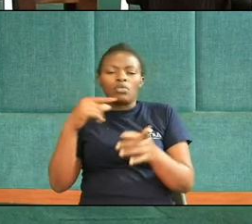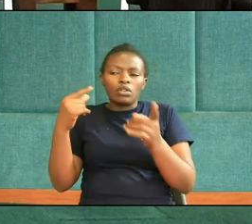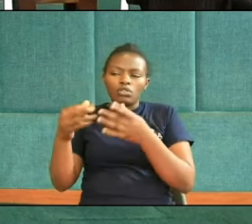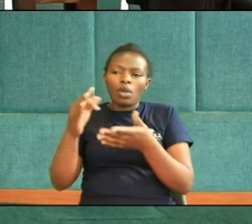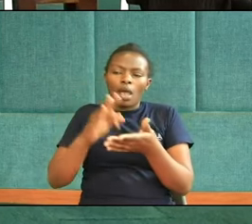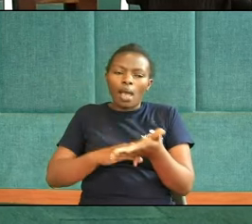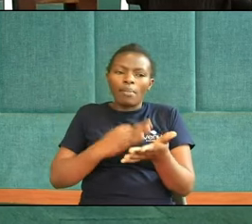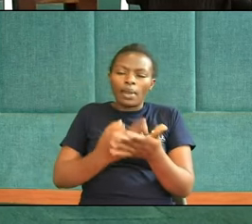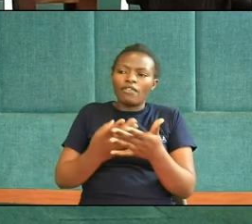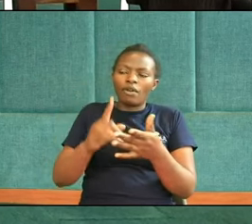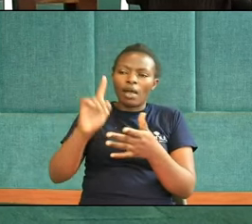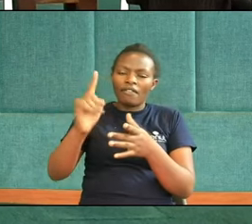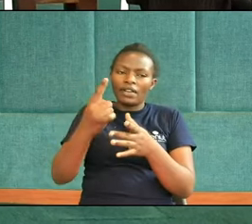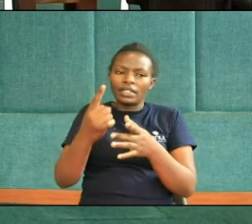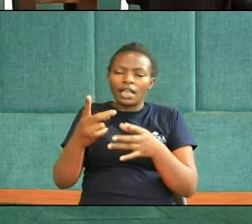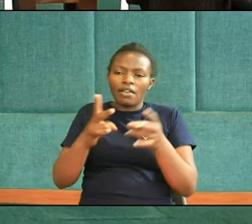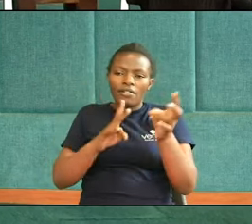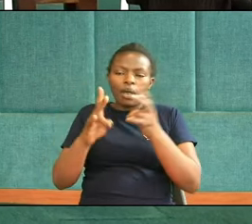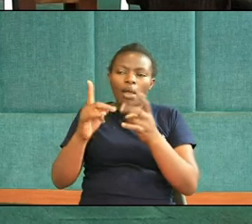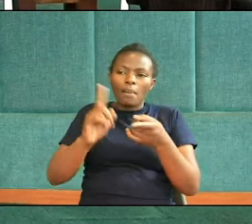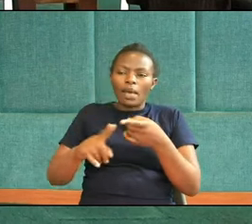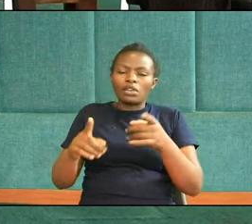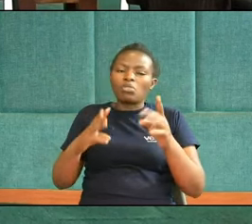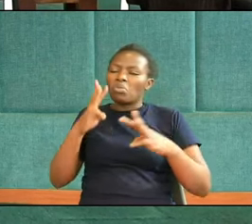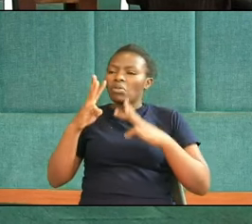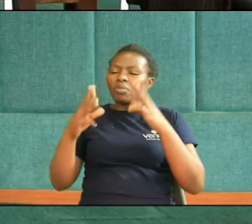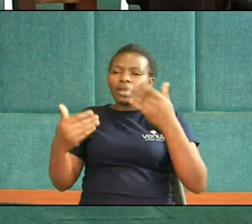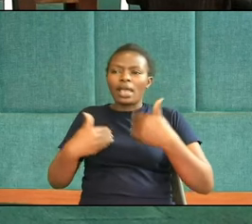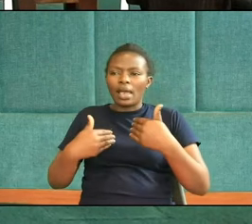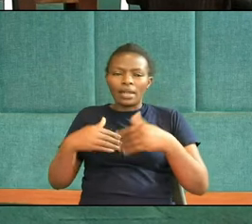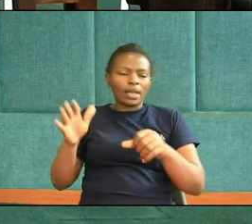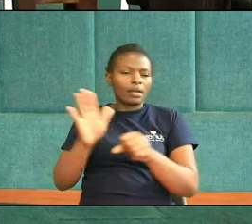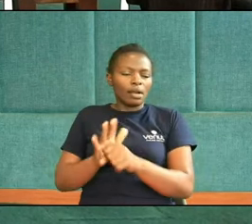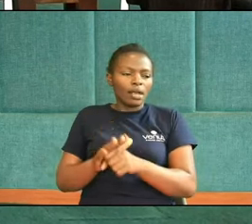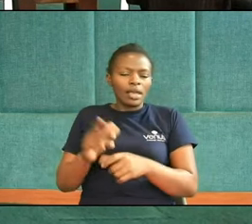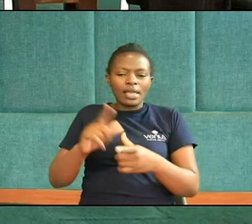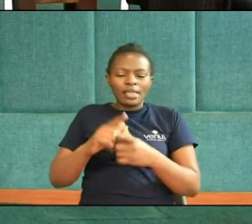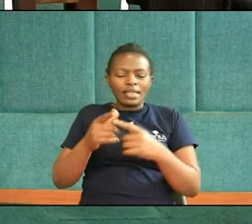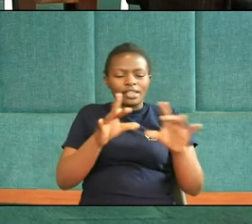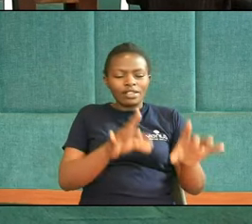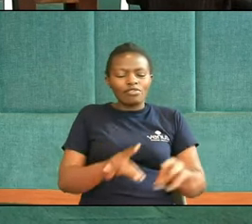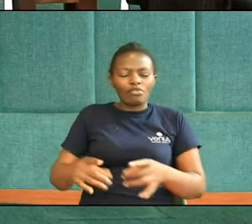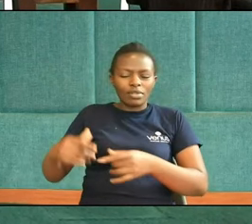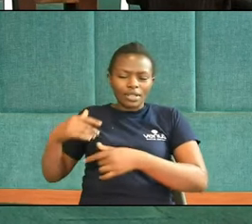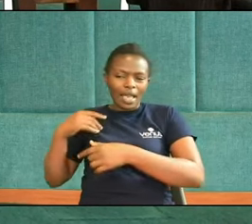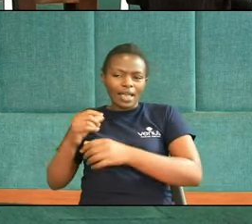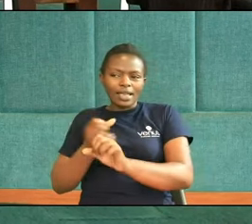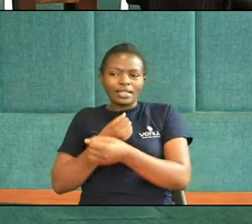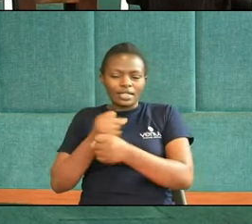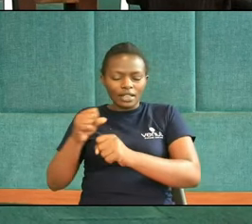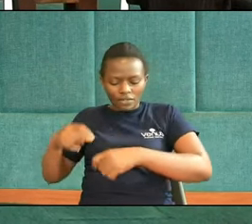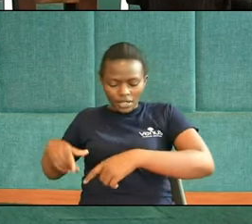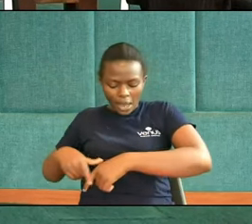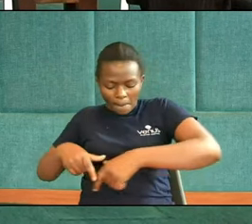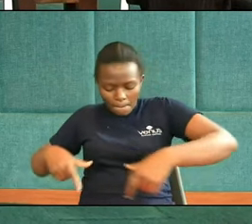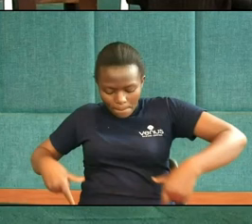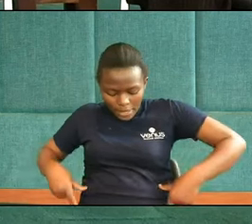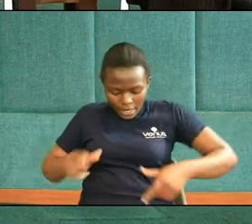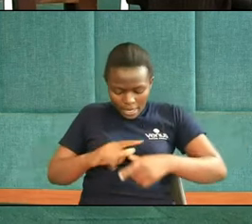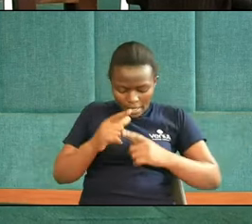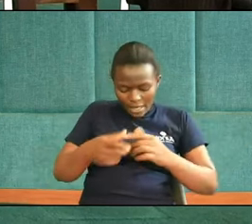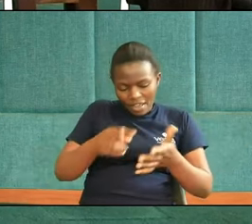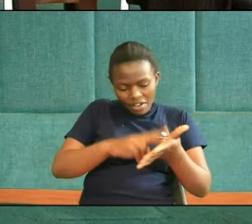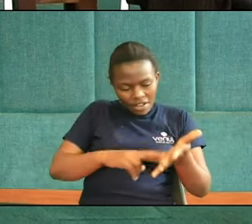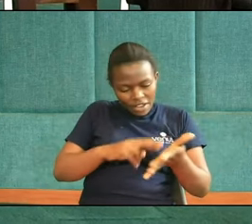want Anyone to know That she was terrified So she grabs Her safety belt And She reads The